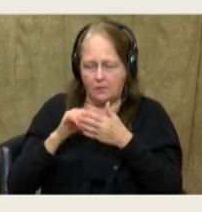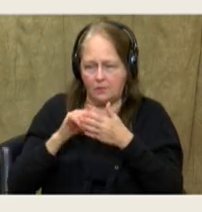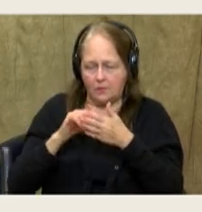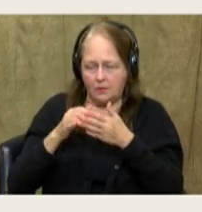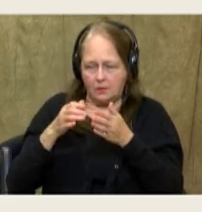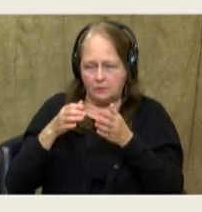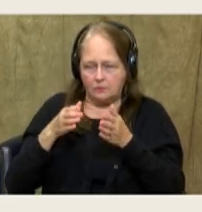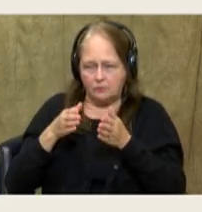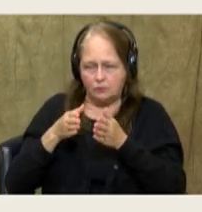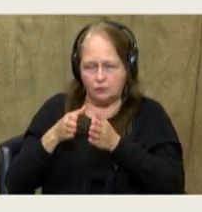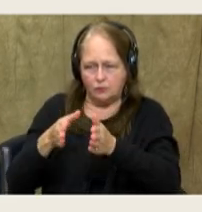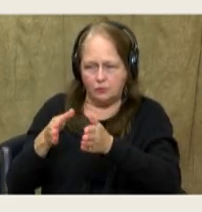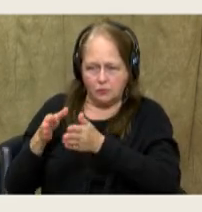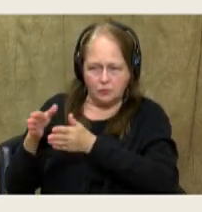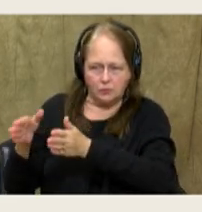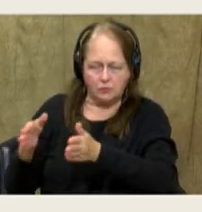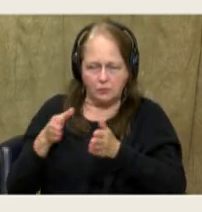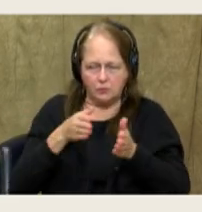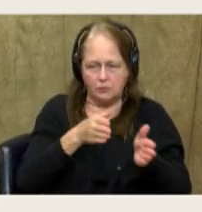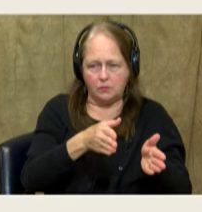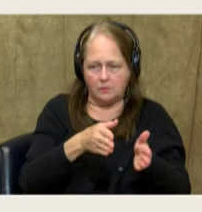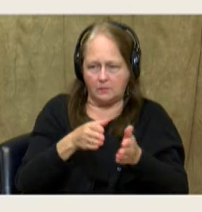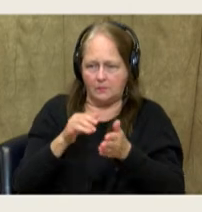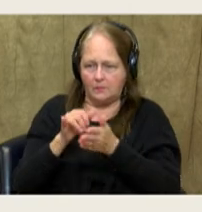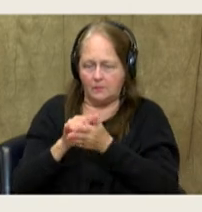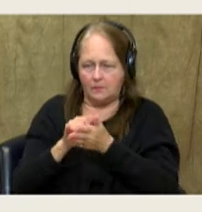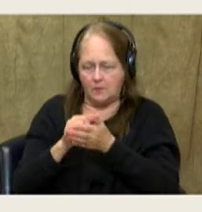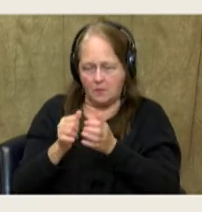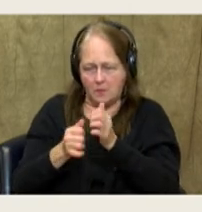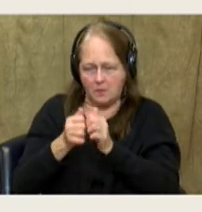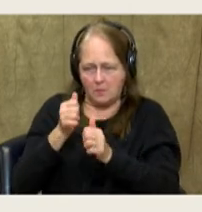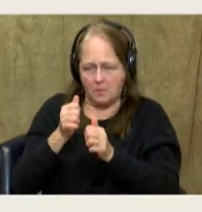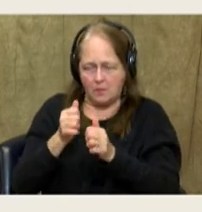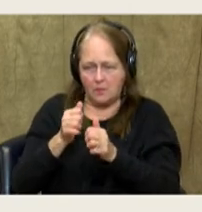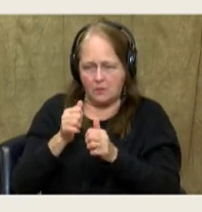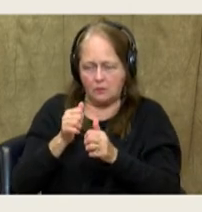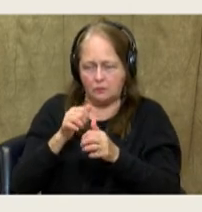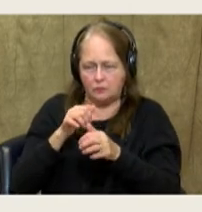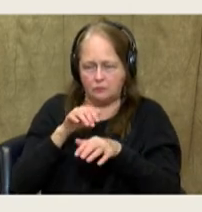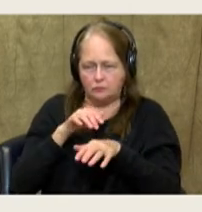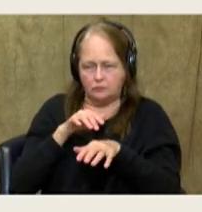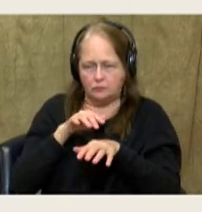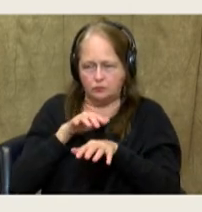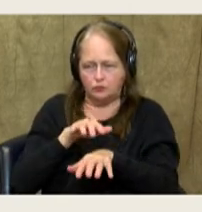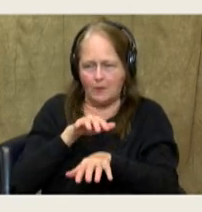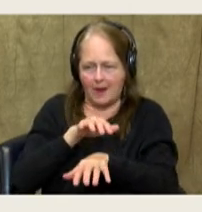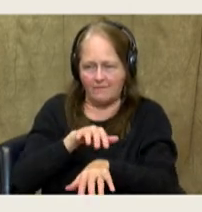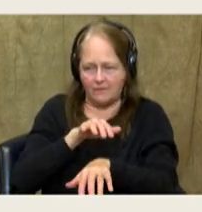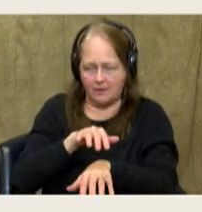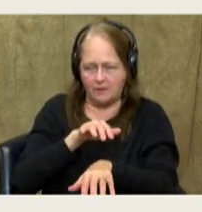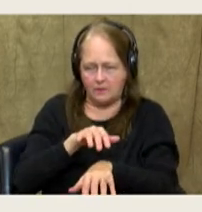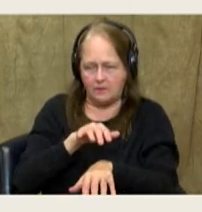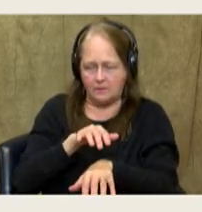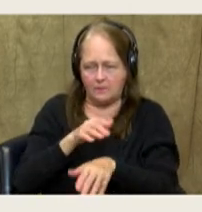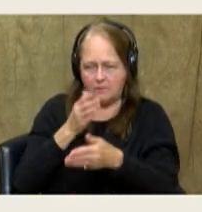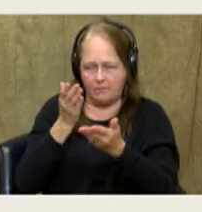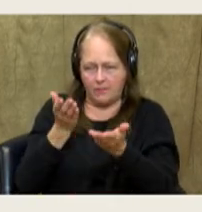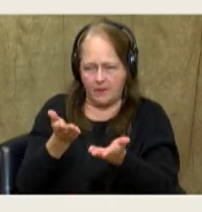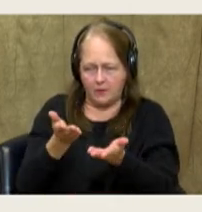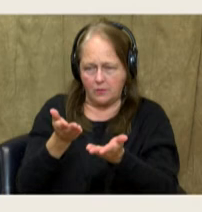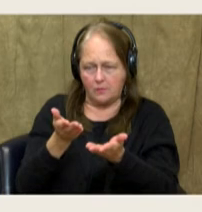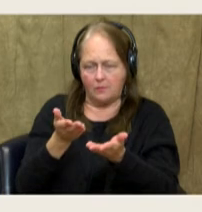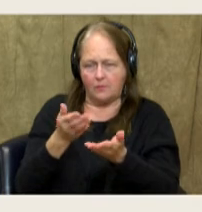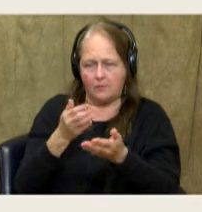in the streets and in the building projects. A lot of traffic congestion in these cities. You're also